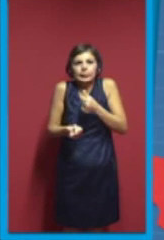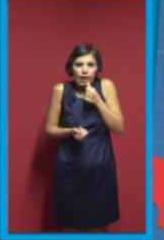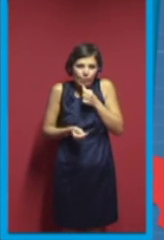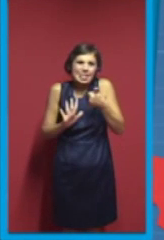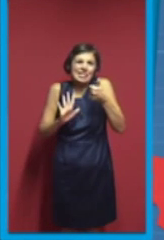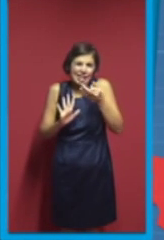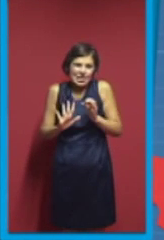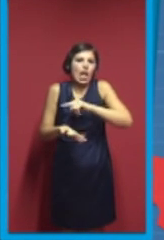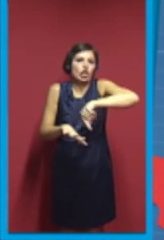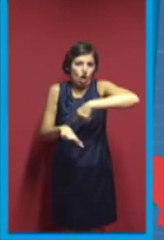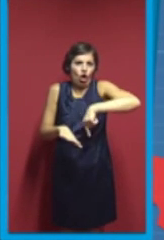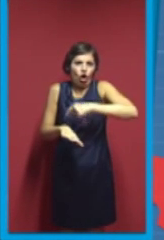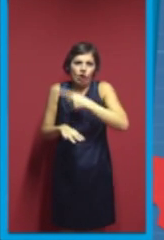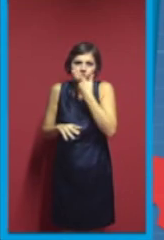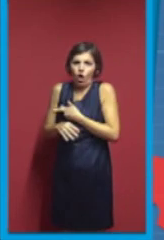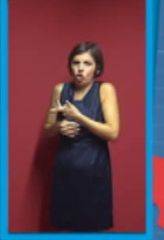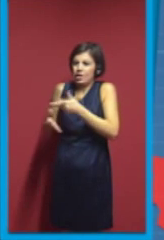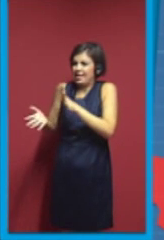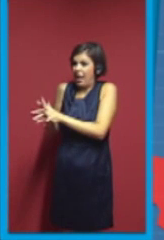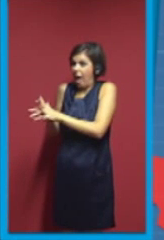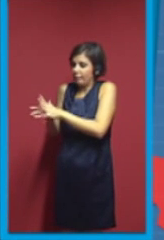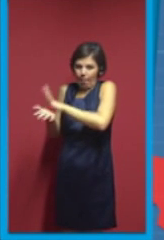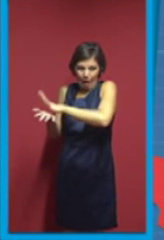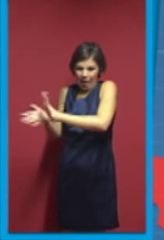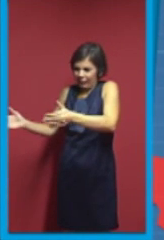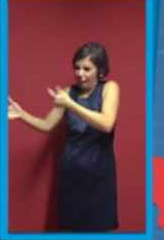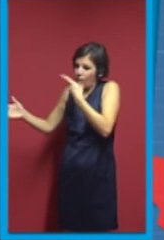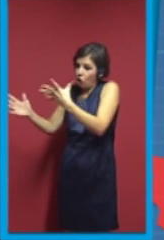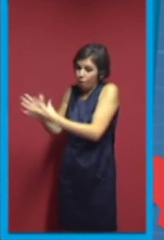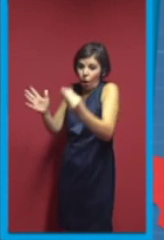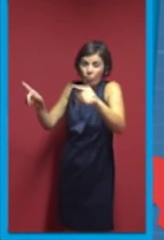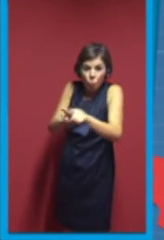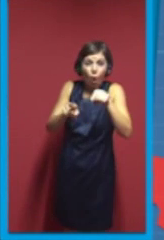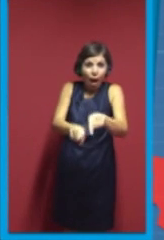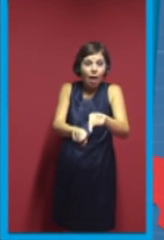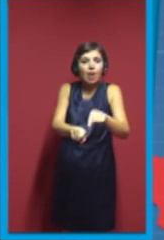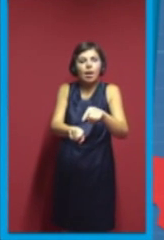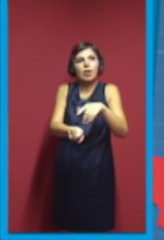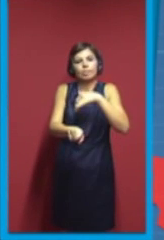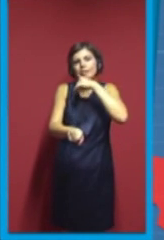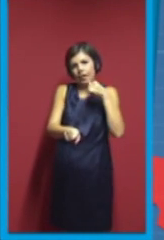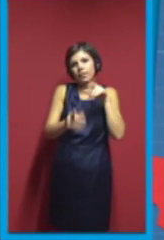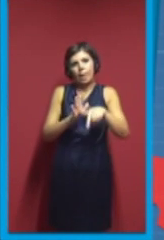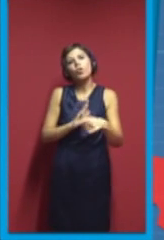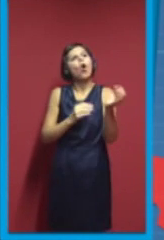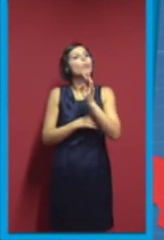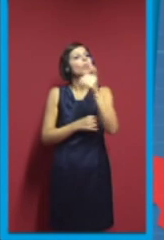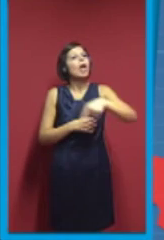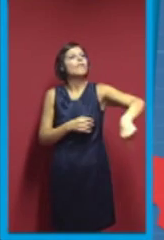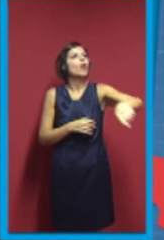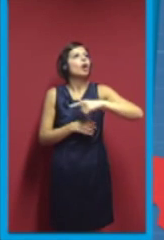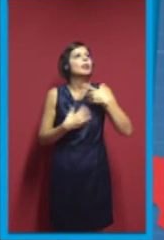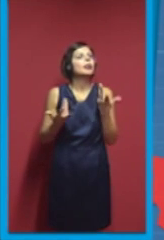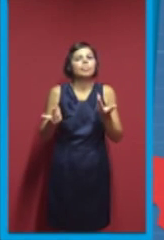Australia, and you don't have a hardware shop nearby, but you have a ton of filament, you can build another printer, almost,